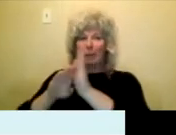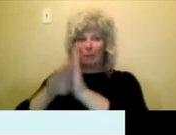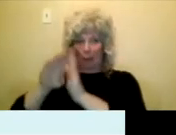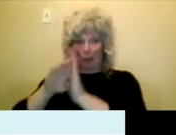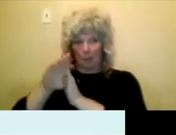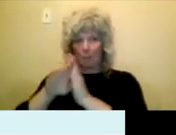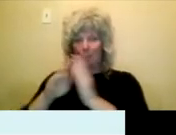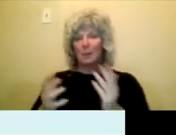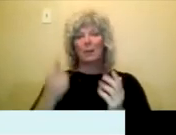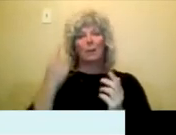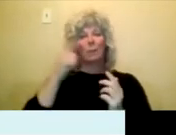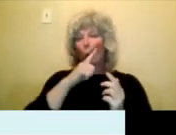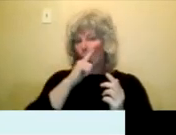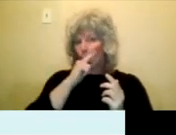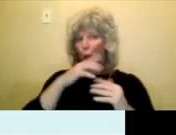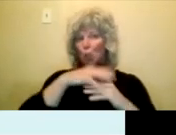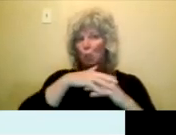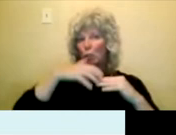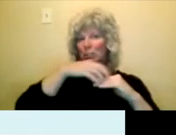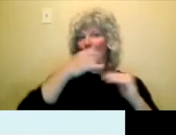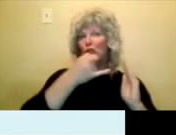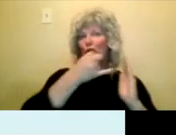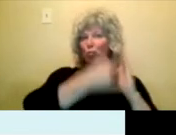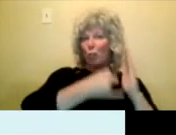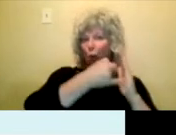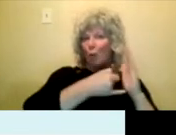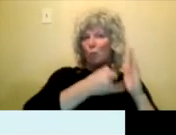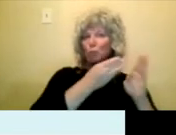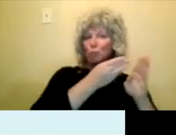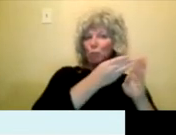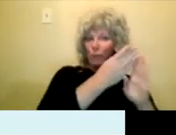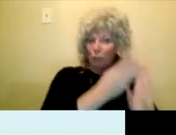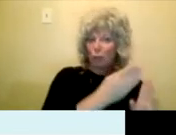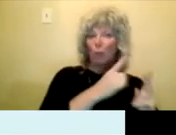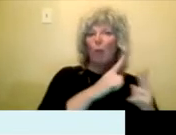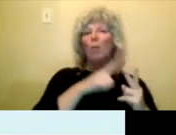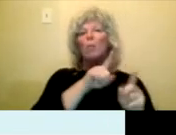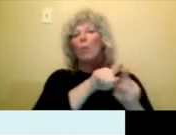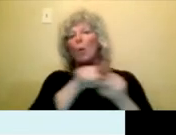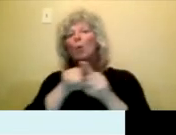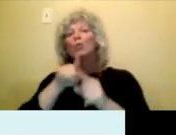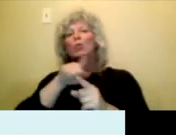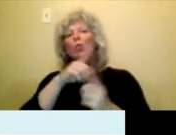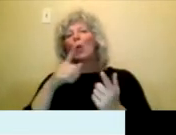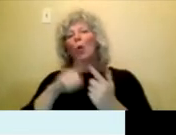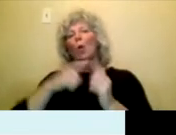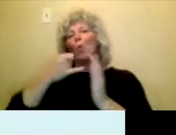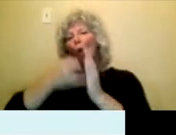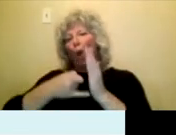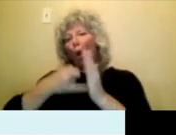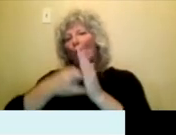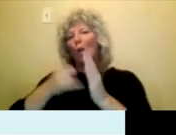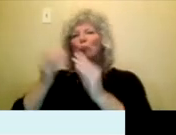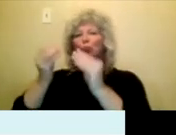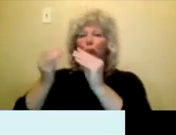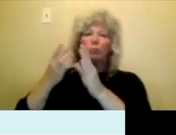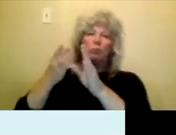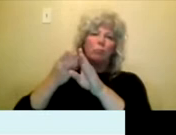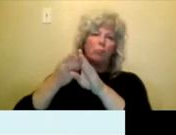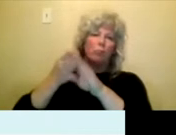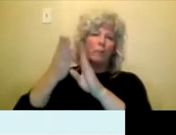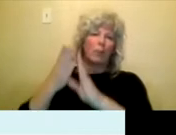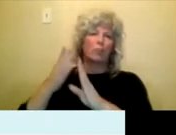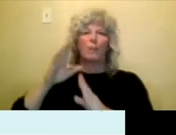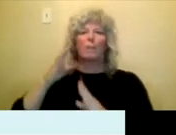Professionals of Colour. Um, this is, uh, program ran by Bushra Junaid, and, um, uh,